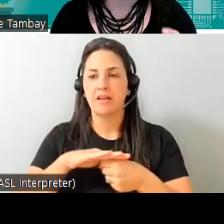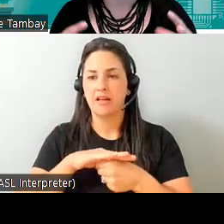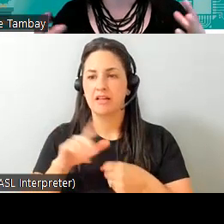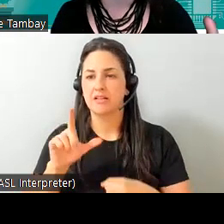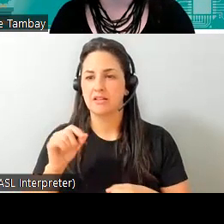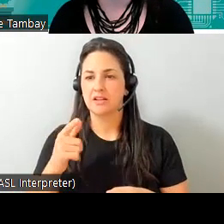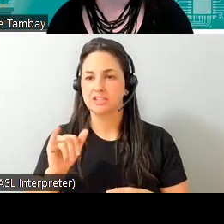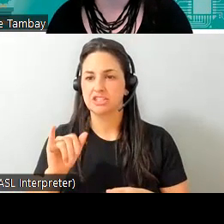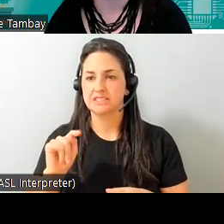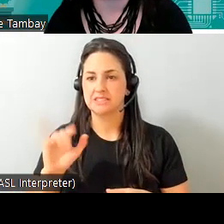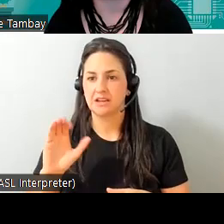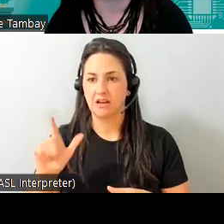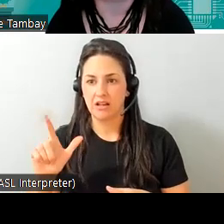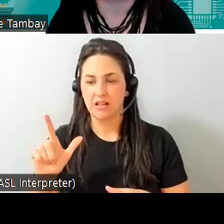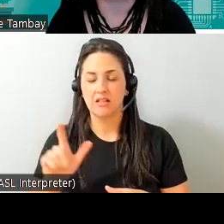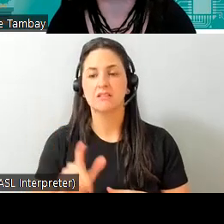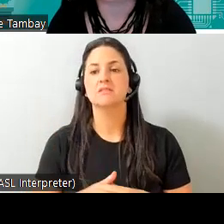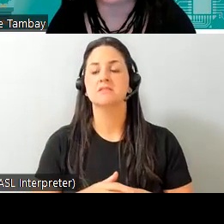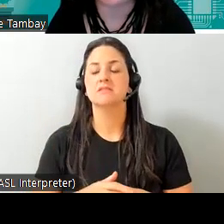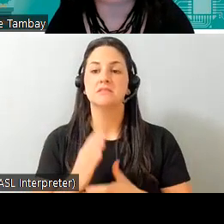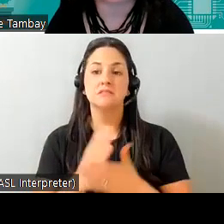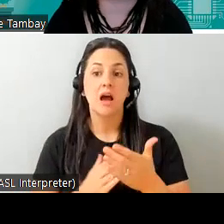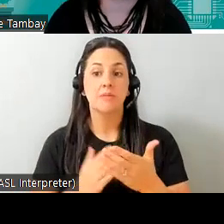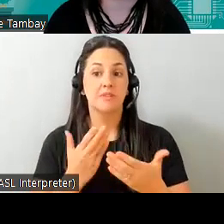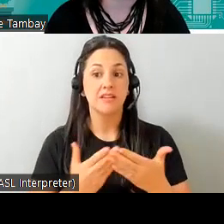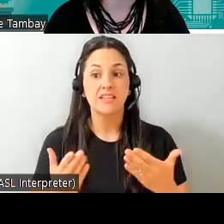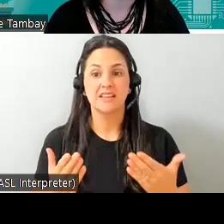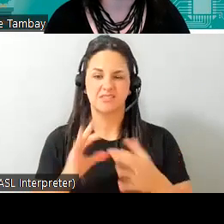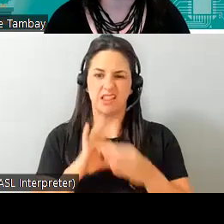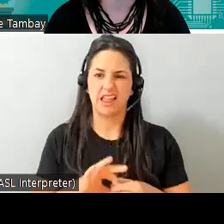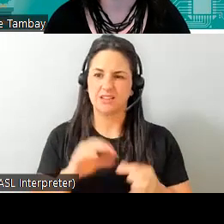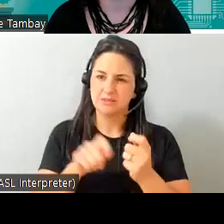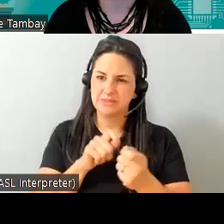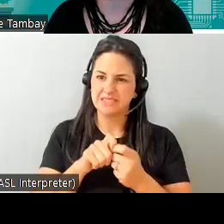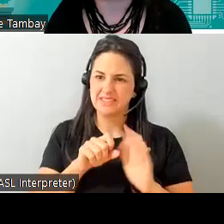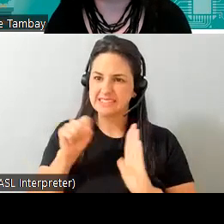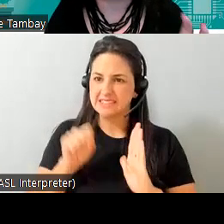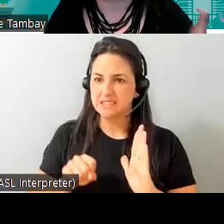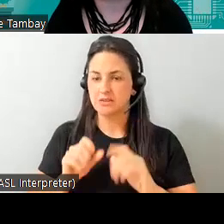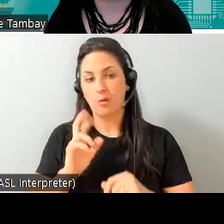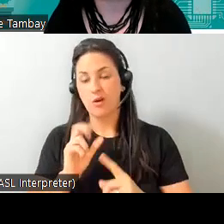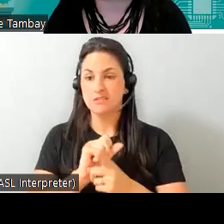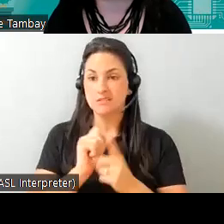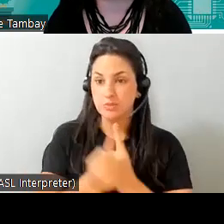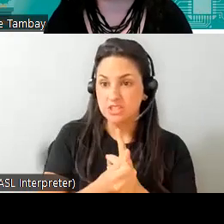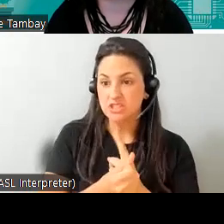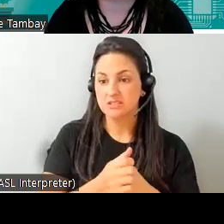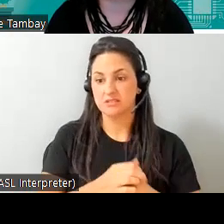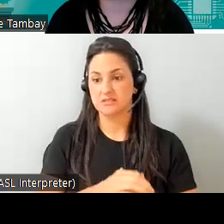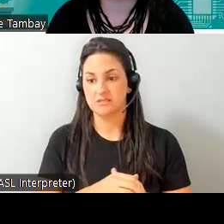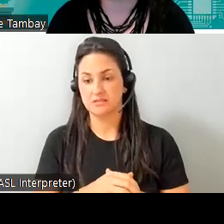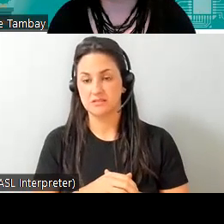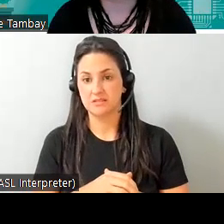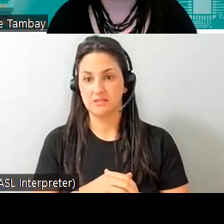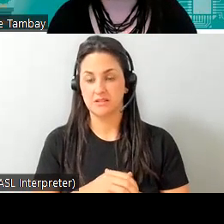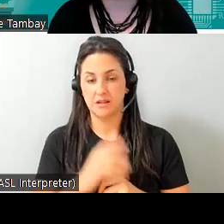some of the things that we design for people are season specific or they may be situational um you know